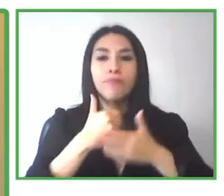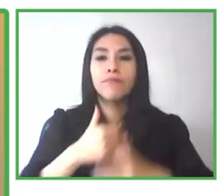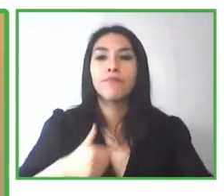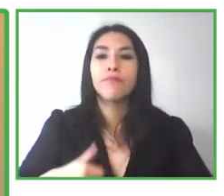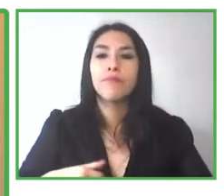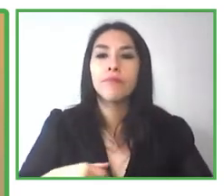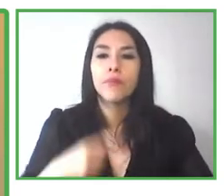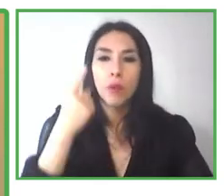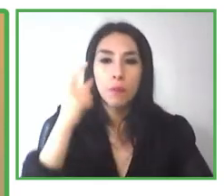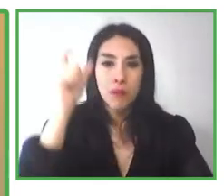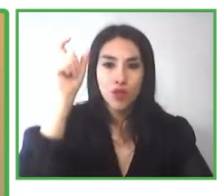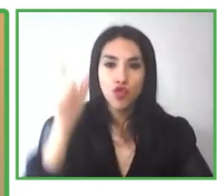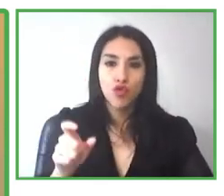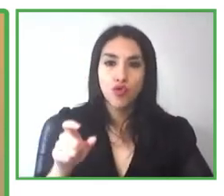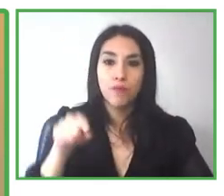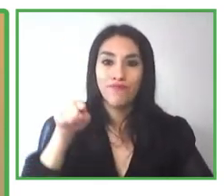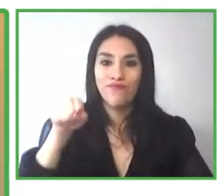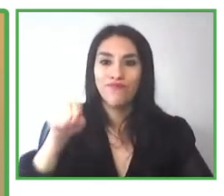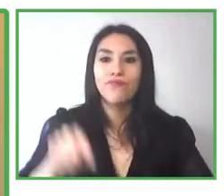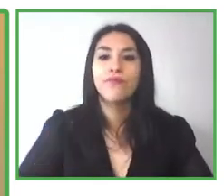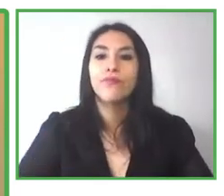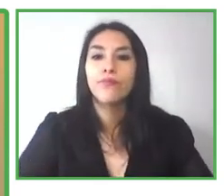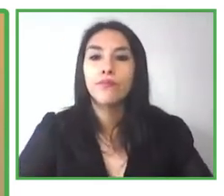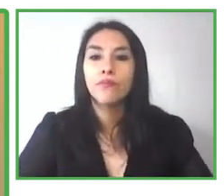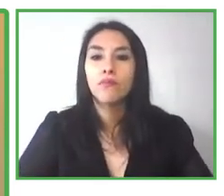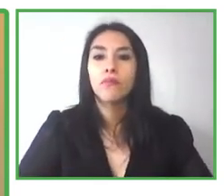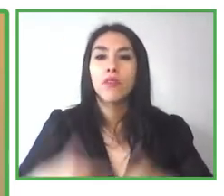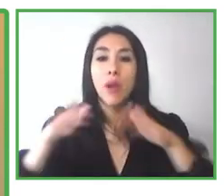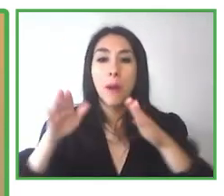of his daily life. So let's watch that video.